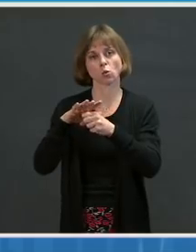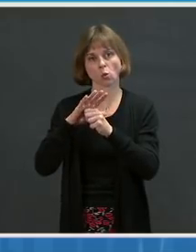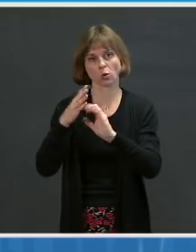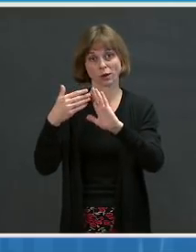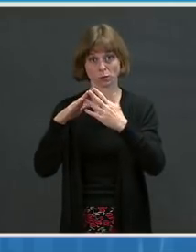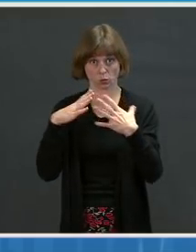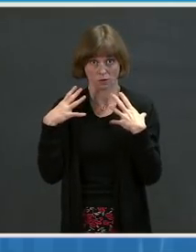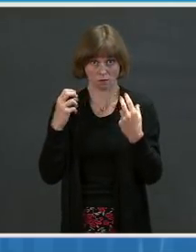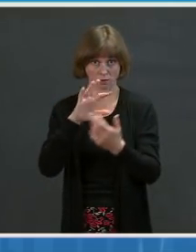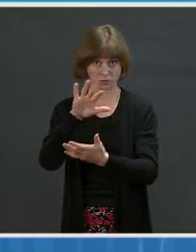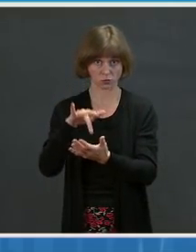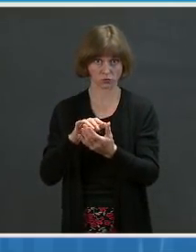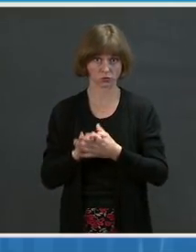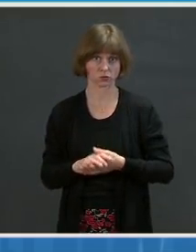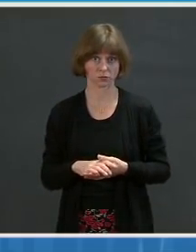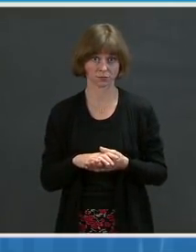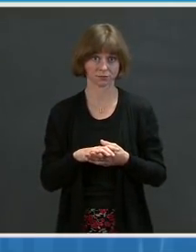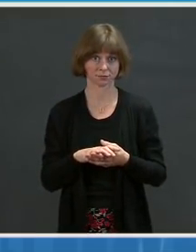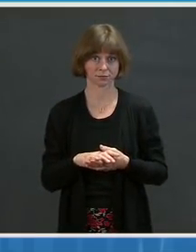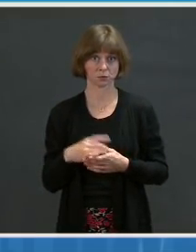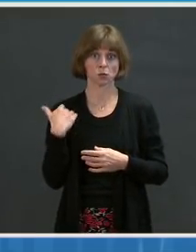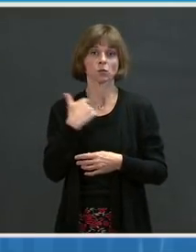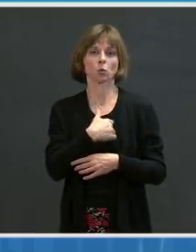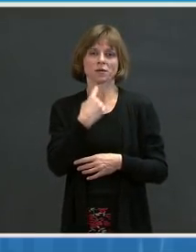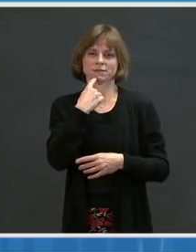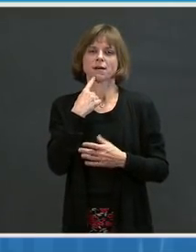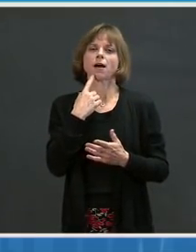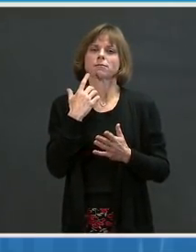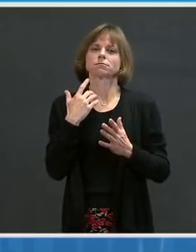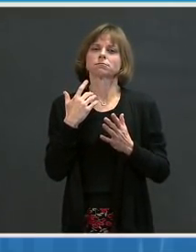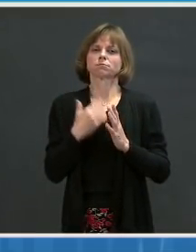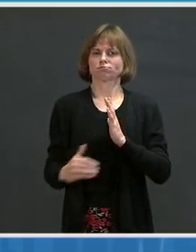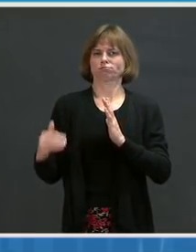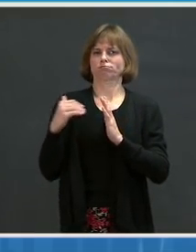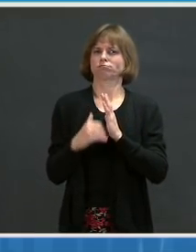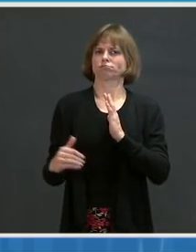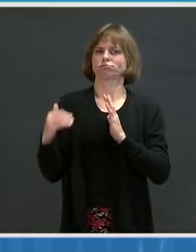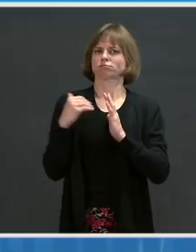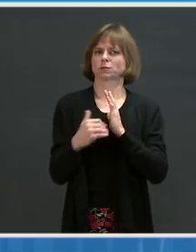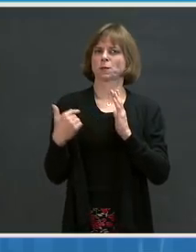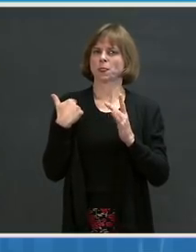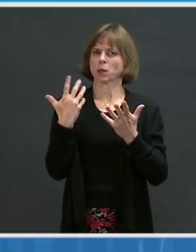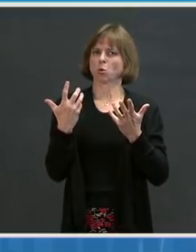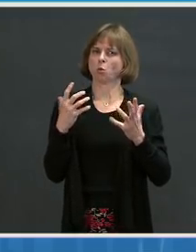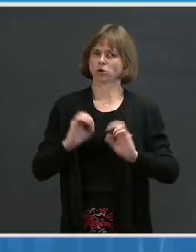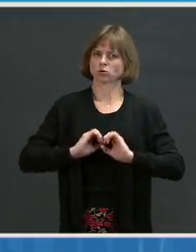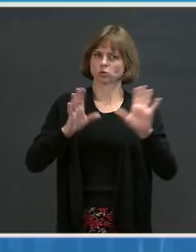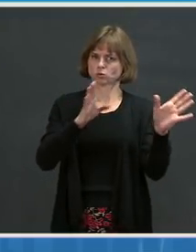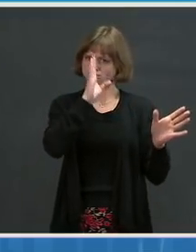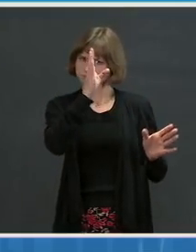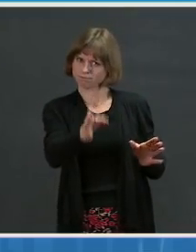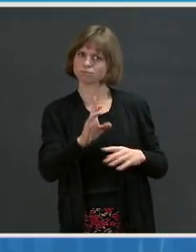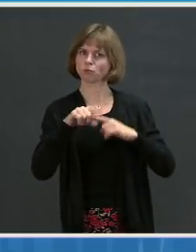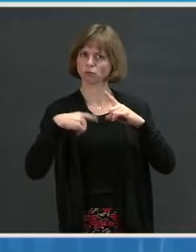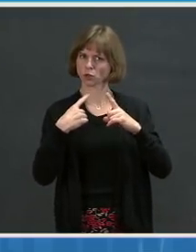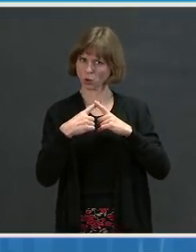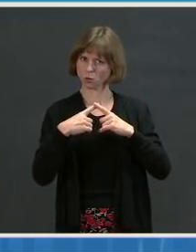As we've always said, we're committed to providing clarity on our progress, and that includes when we hit bumps in the road.